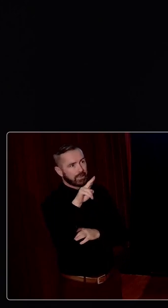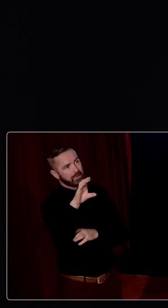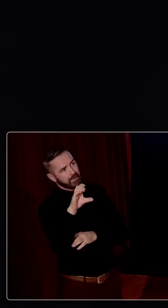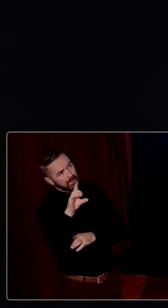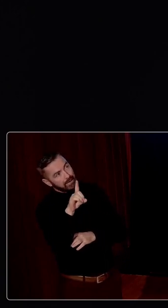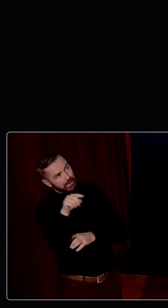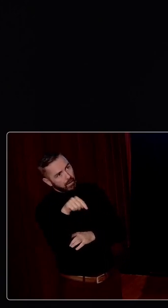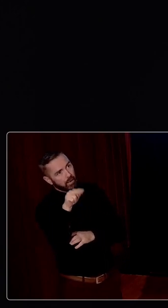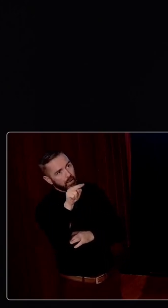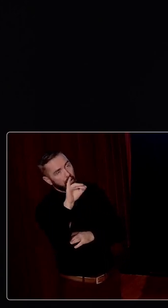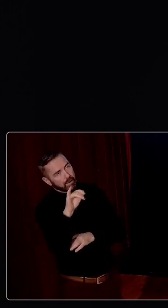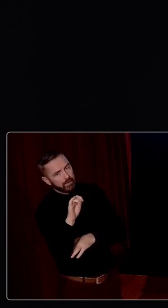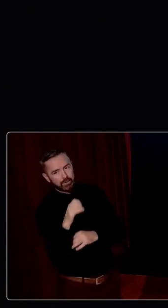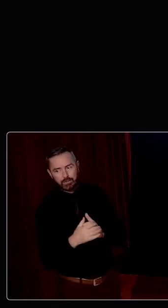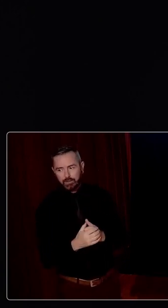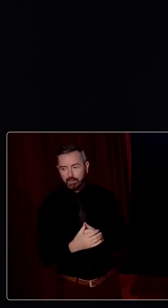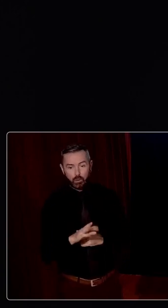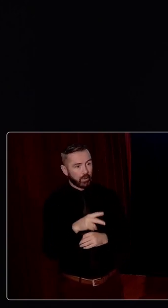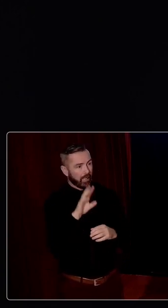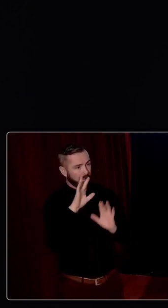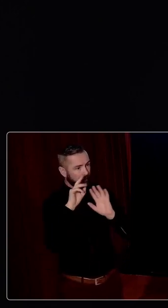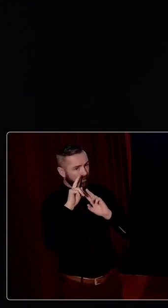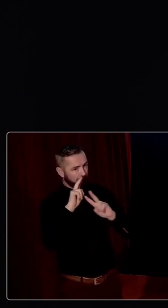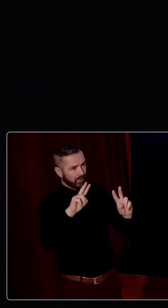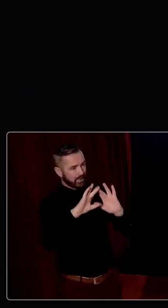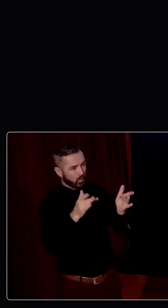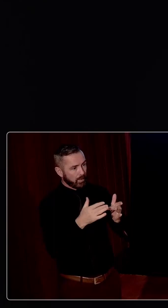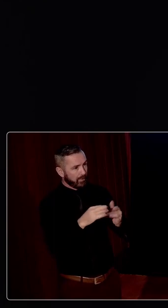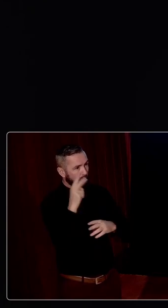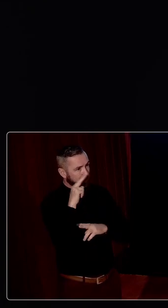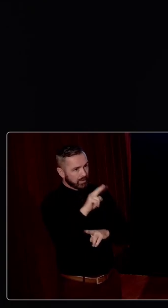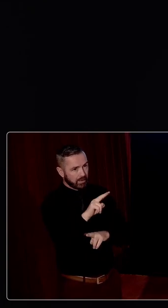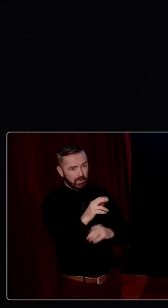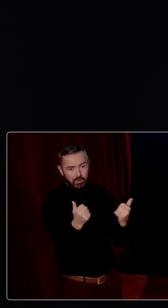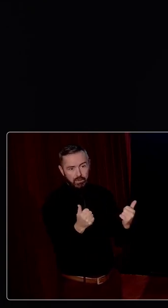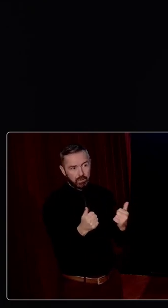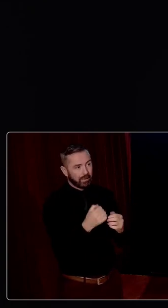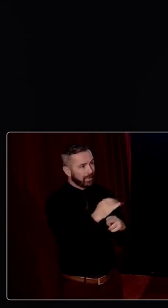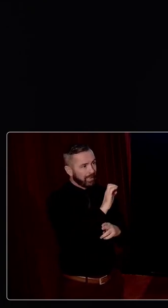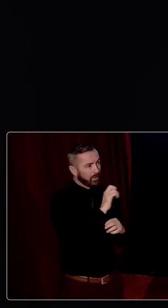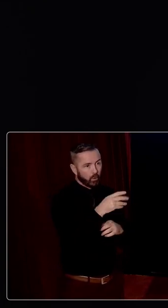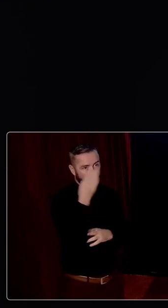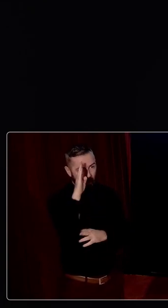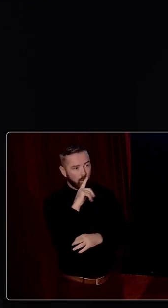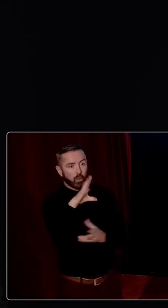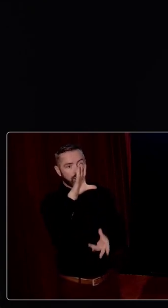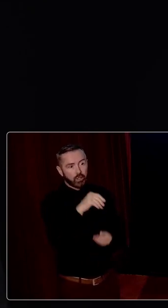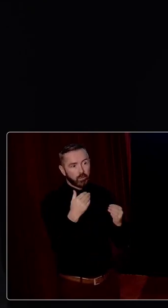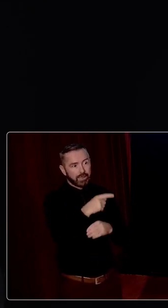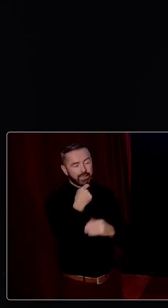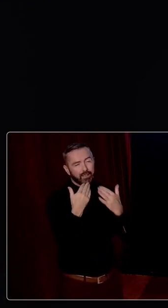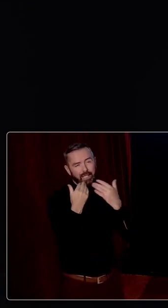.ie. So please visit that website if you'd like to look back on any of the panels in English or in Irish. And I would just like to include by